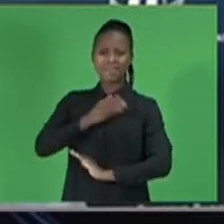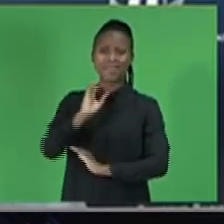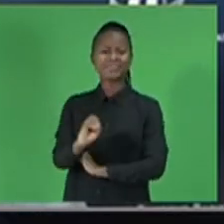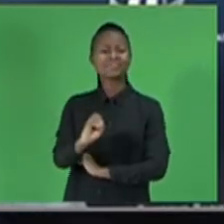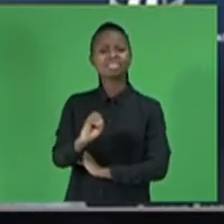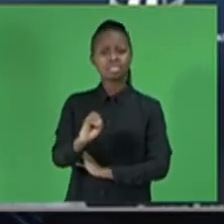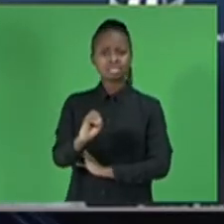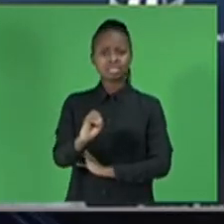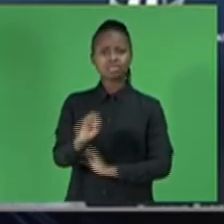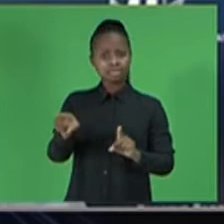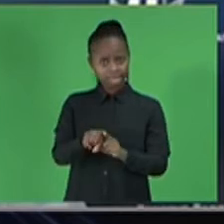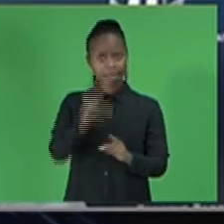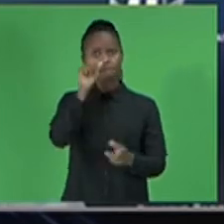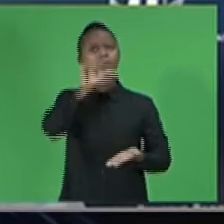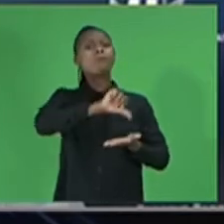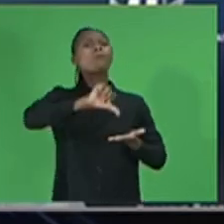higher oil prices.